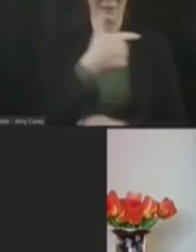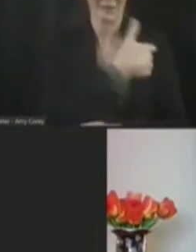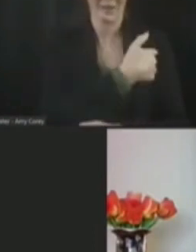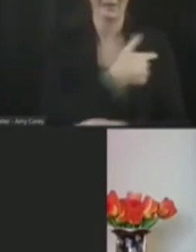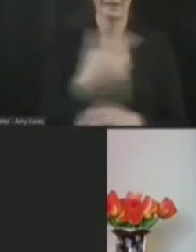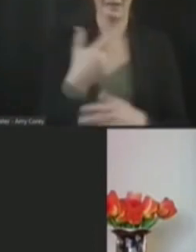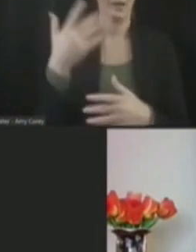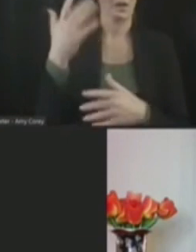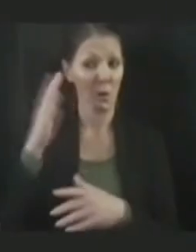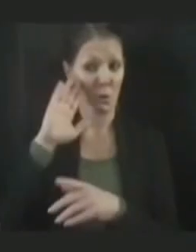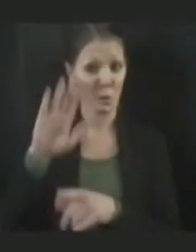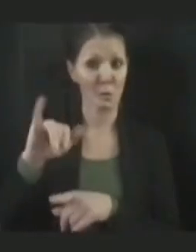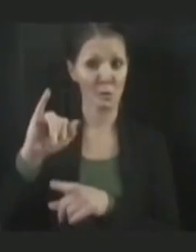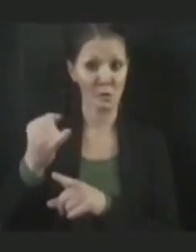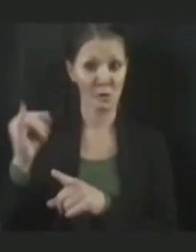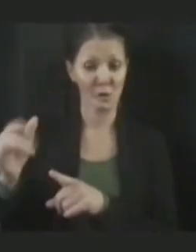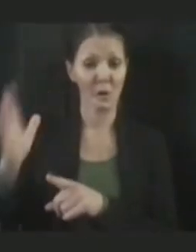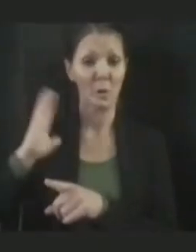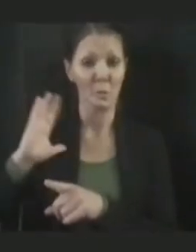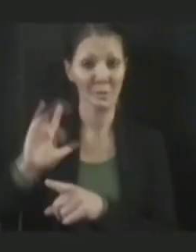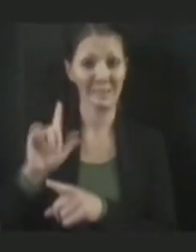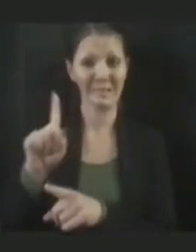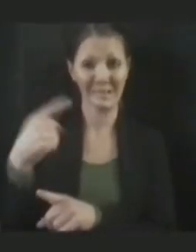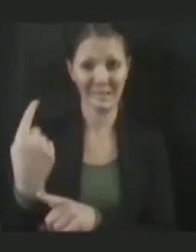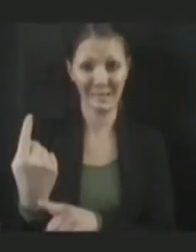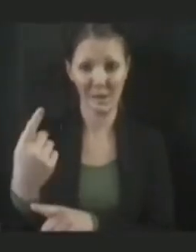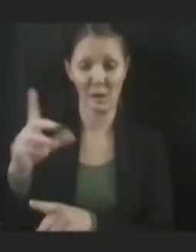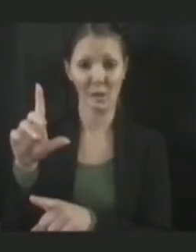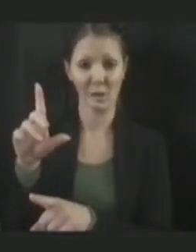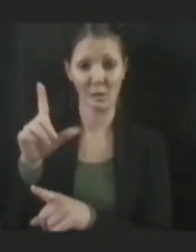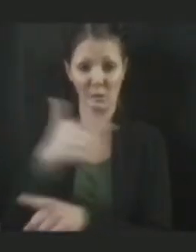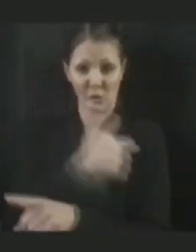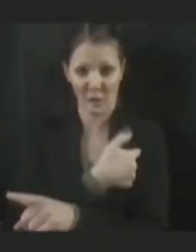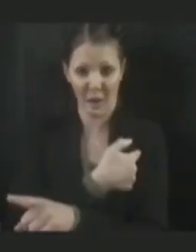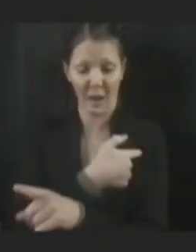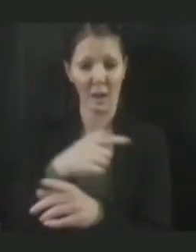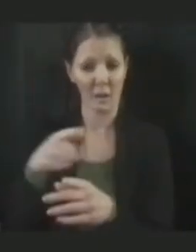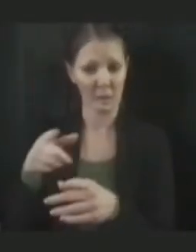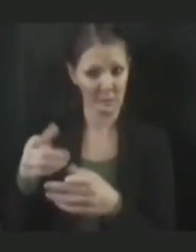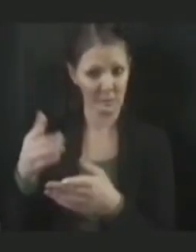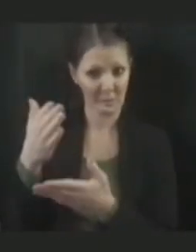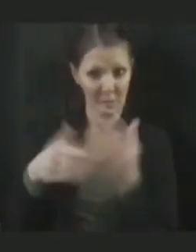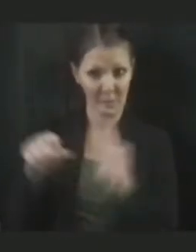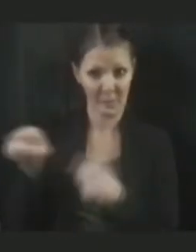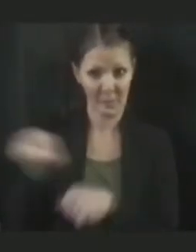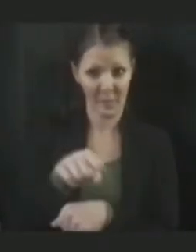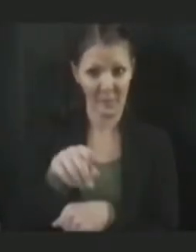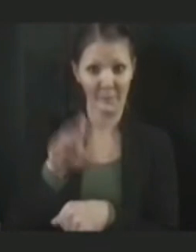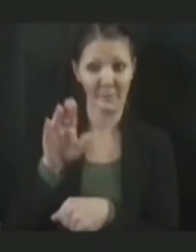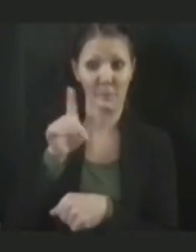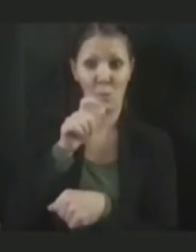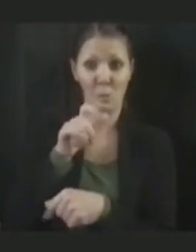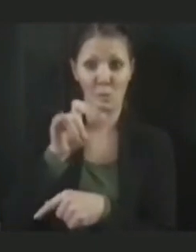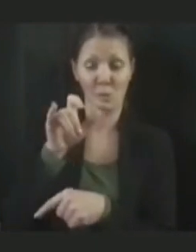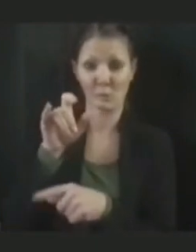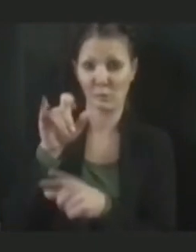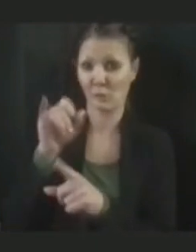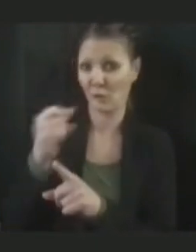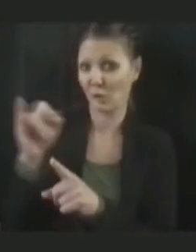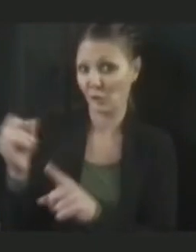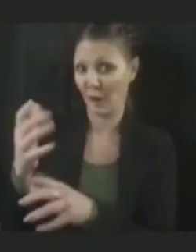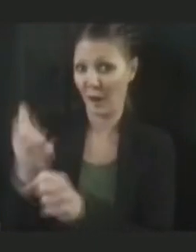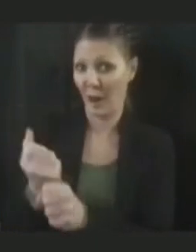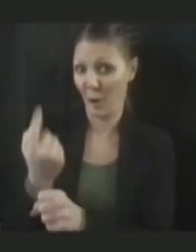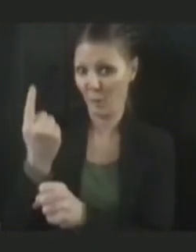dose, are the recipients of the J and J shot who get an mRNA shot less boosted say